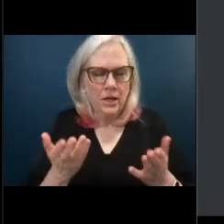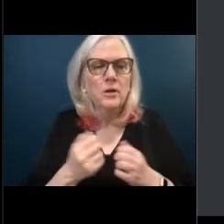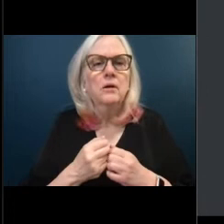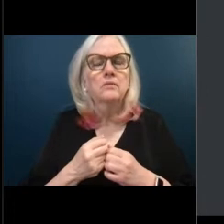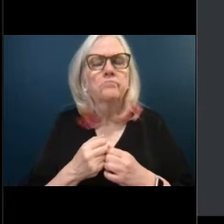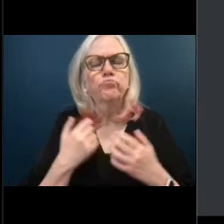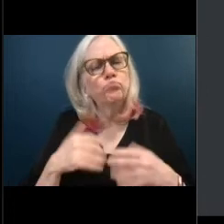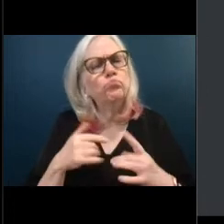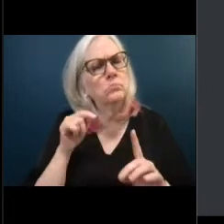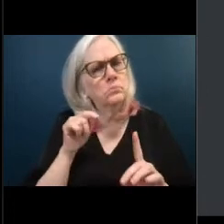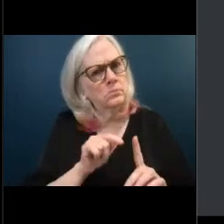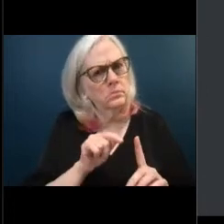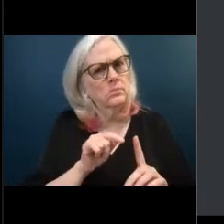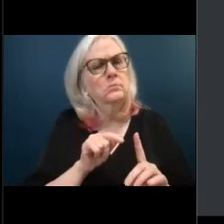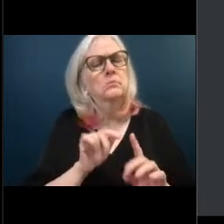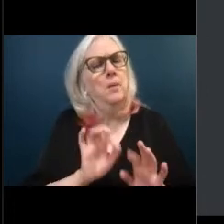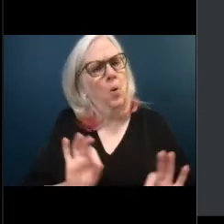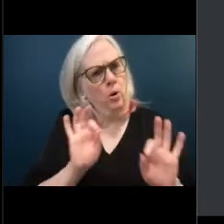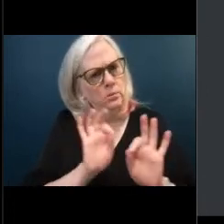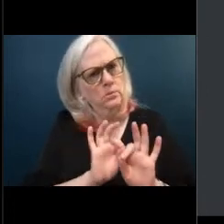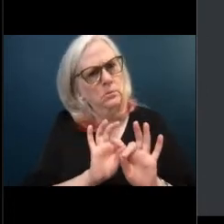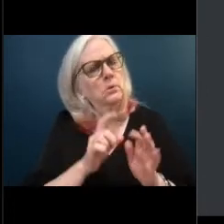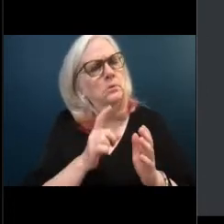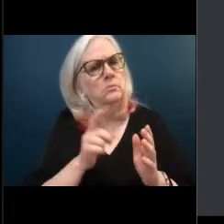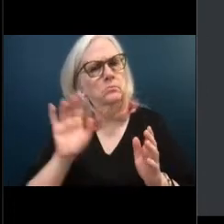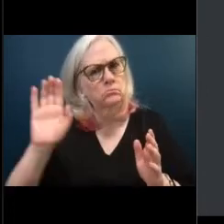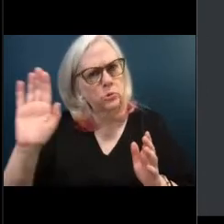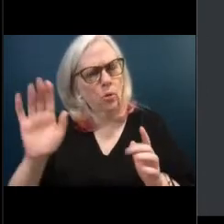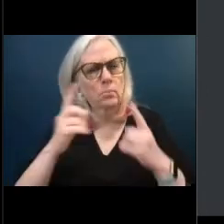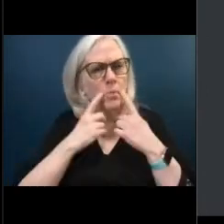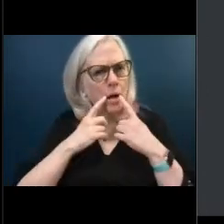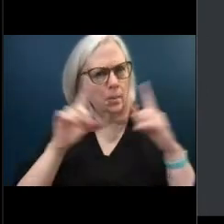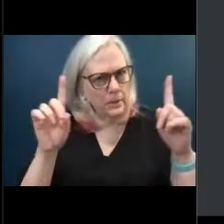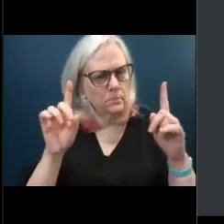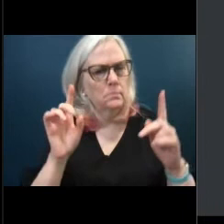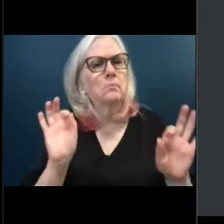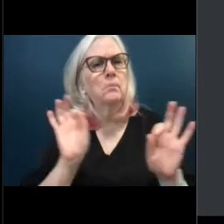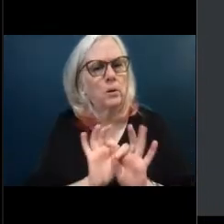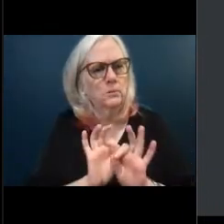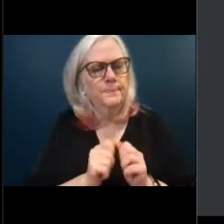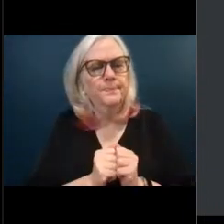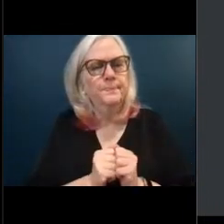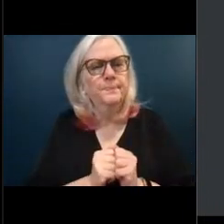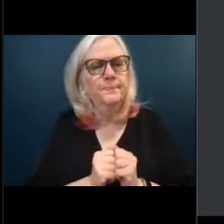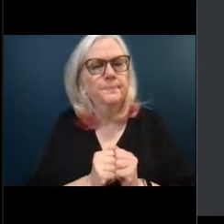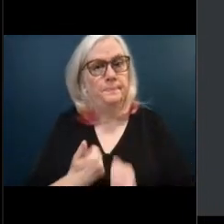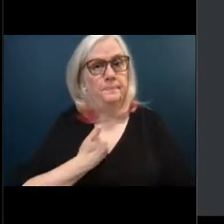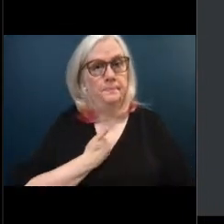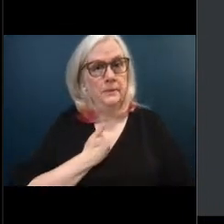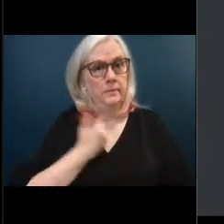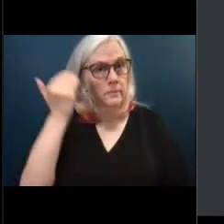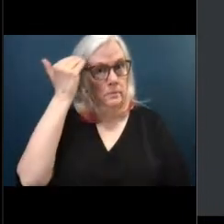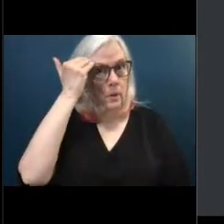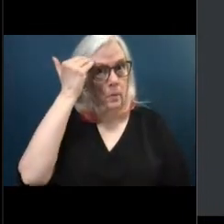important. what you're doing here with this reclamation. As I know firsthand, as the